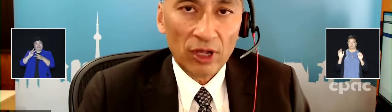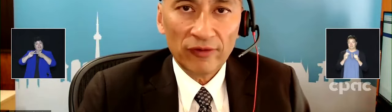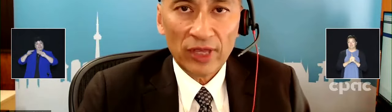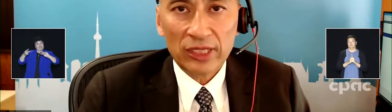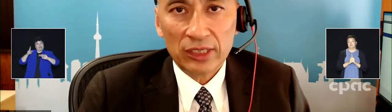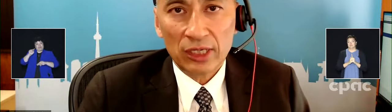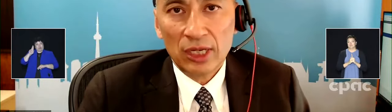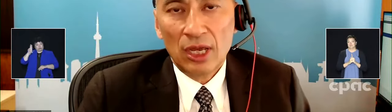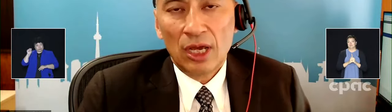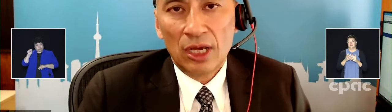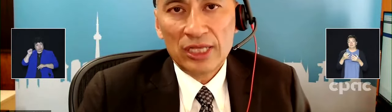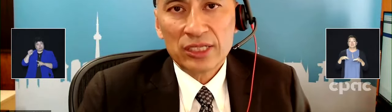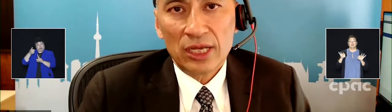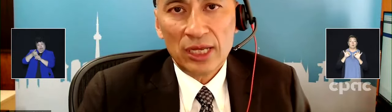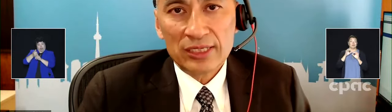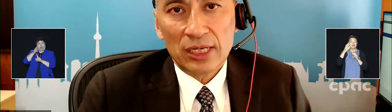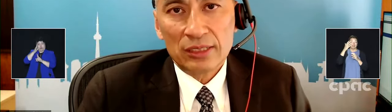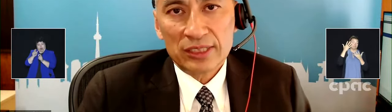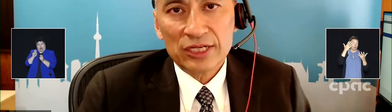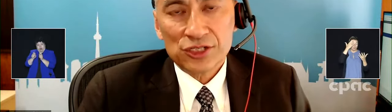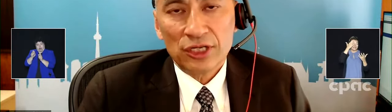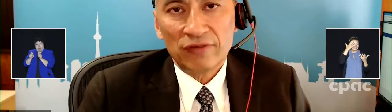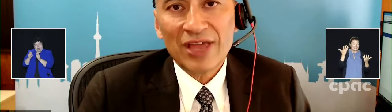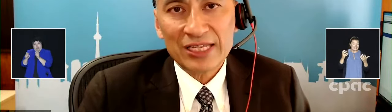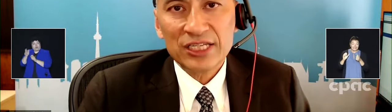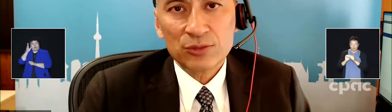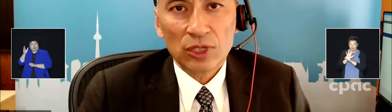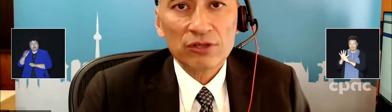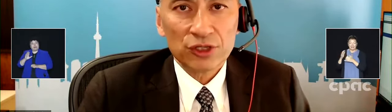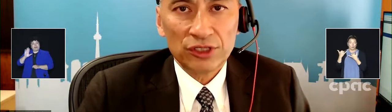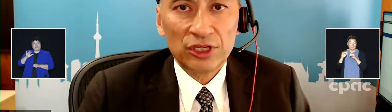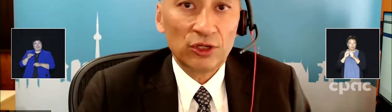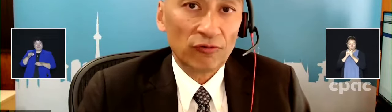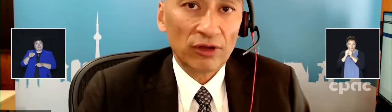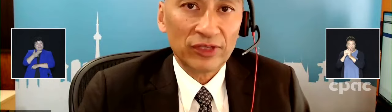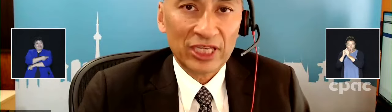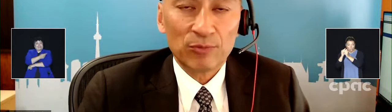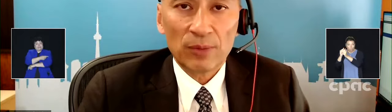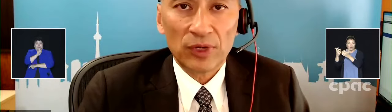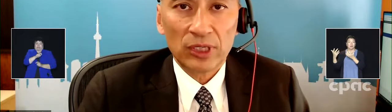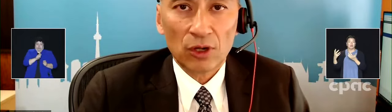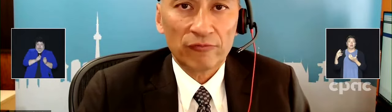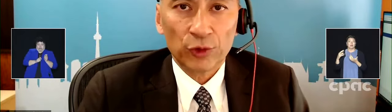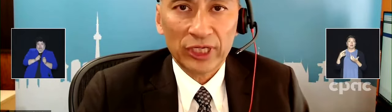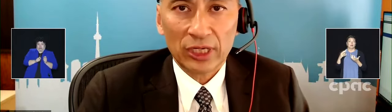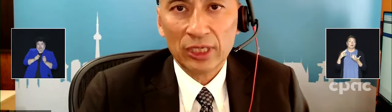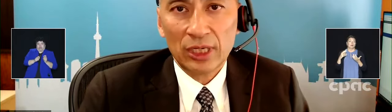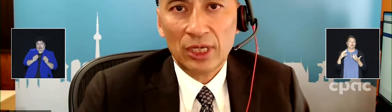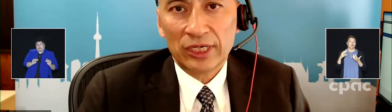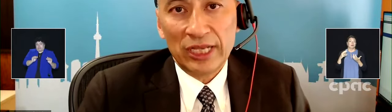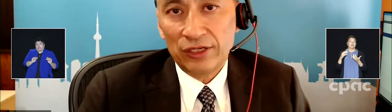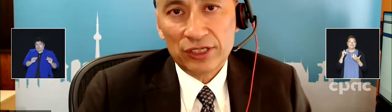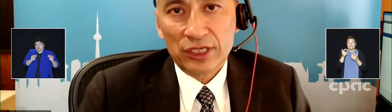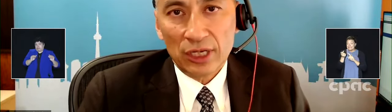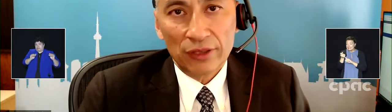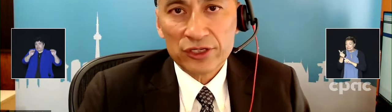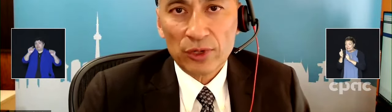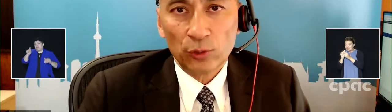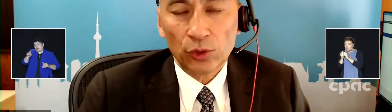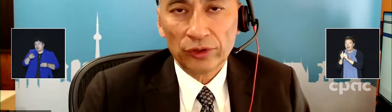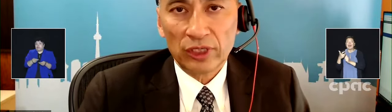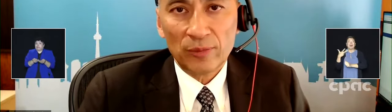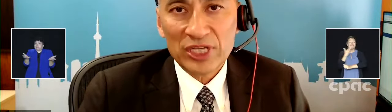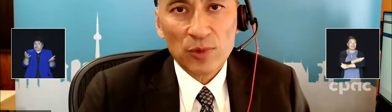and as such, the vaccines will also continue to evolve to keep up in offering Canadians and others around the world